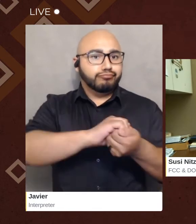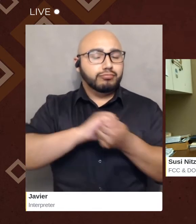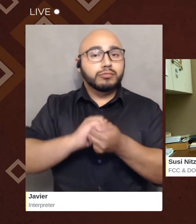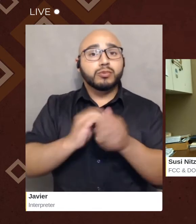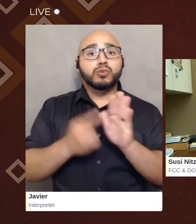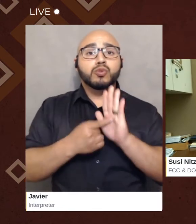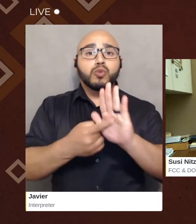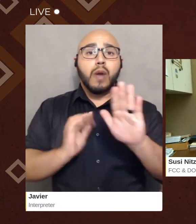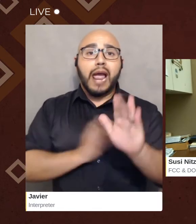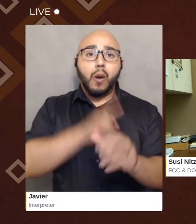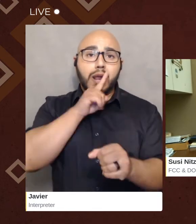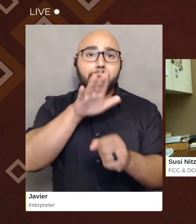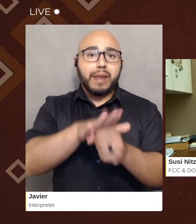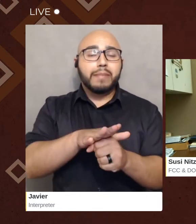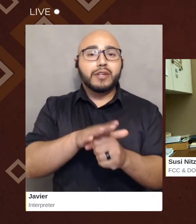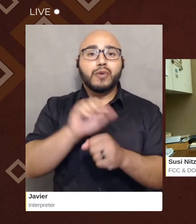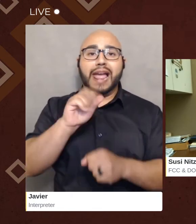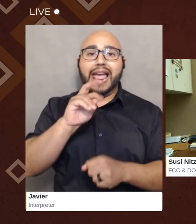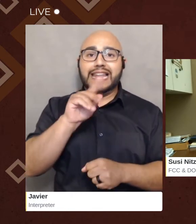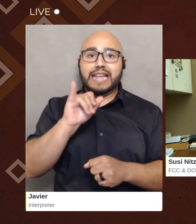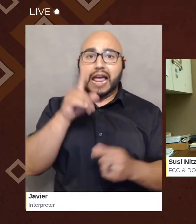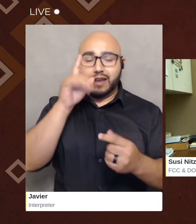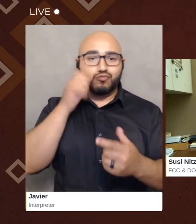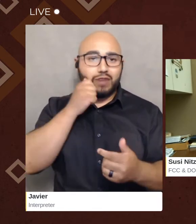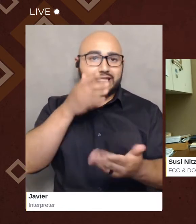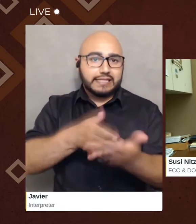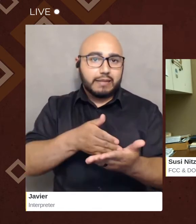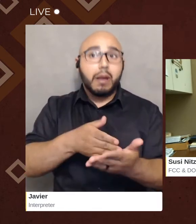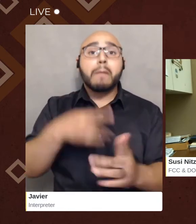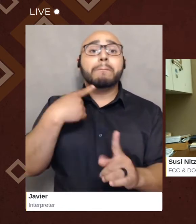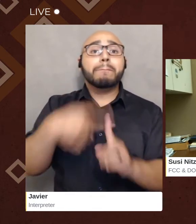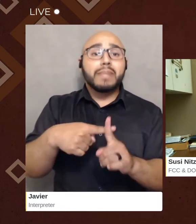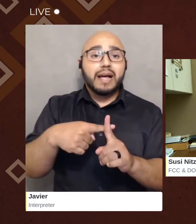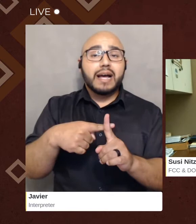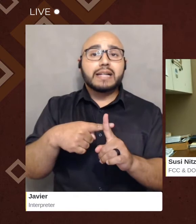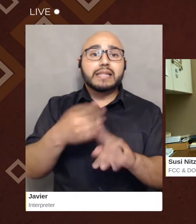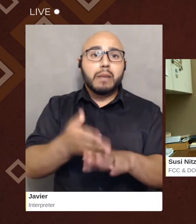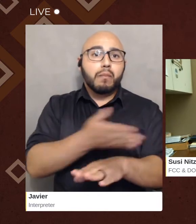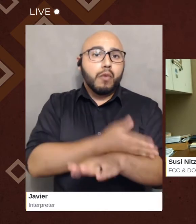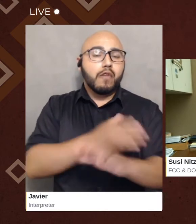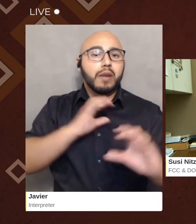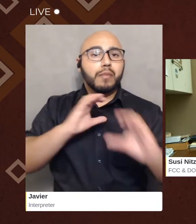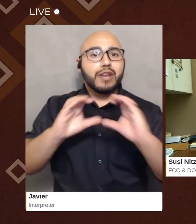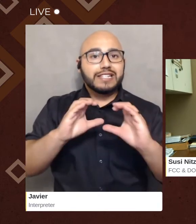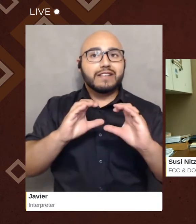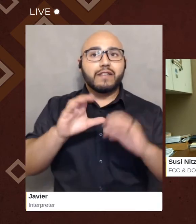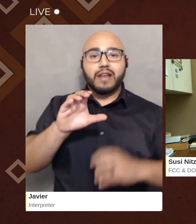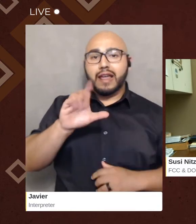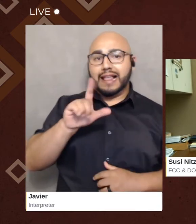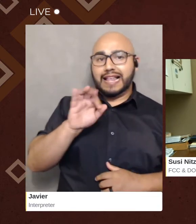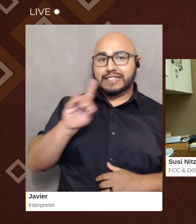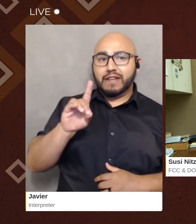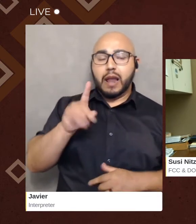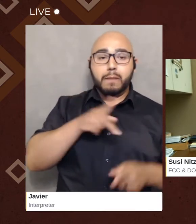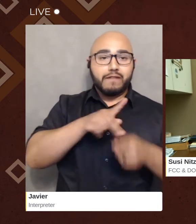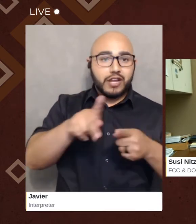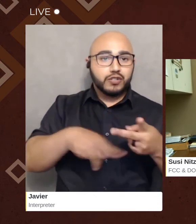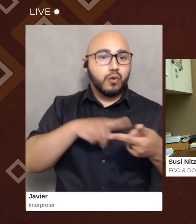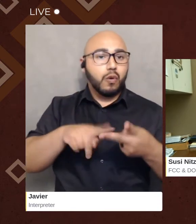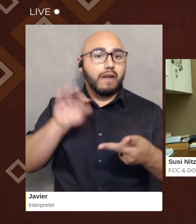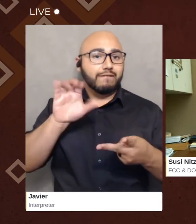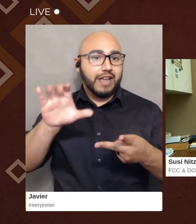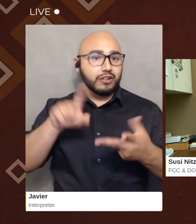commitment to anti-racism and improve communication between Classified Professionals, faculty, students, and